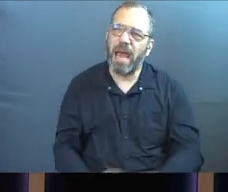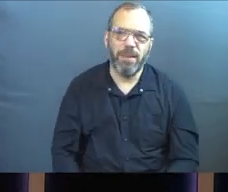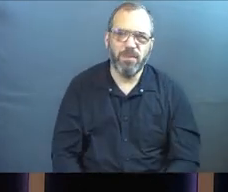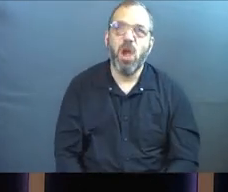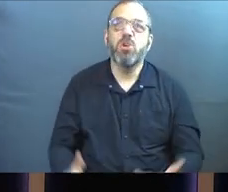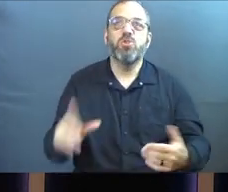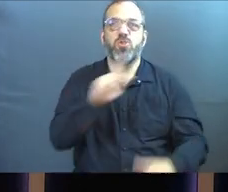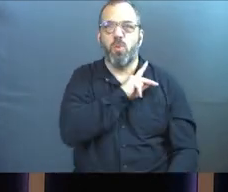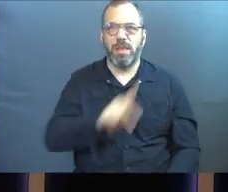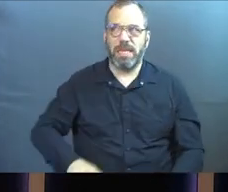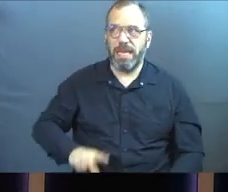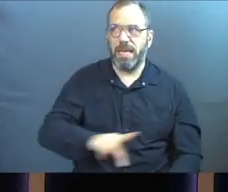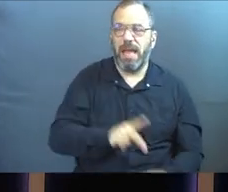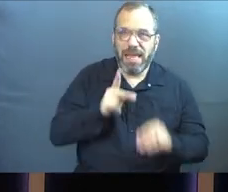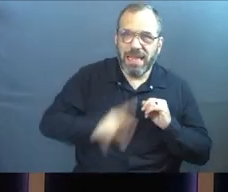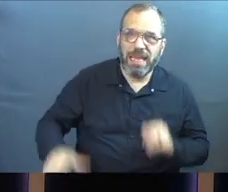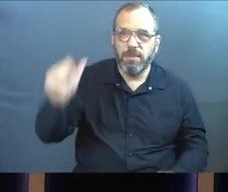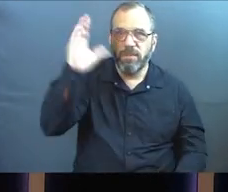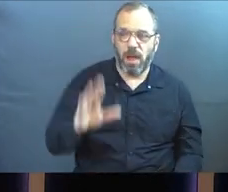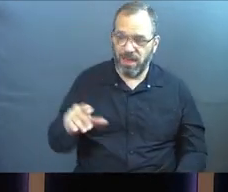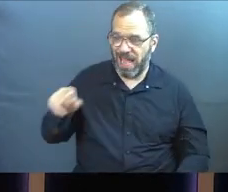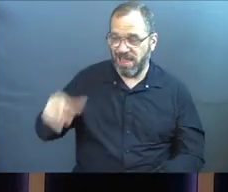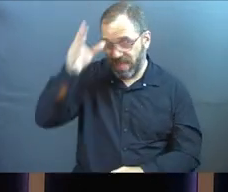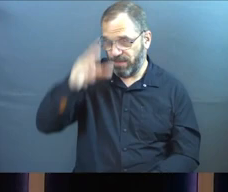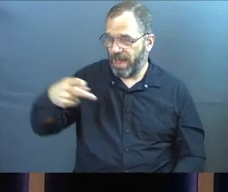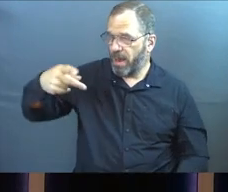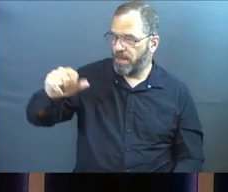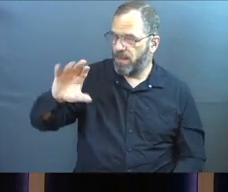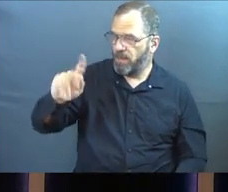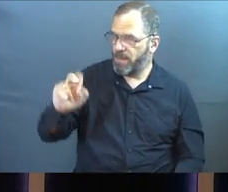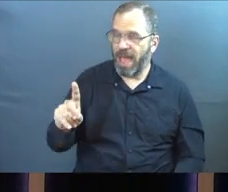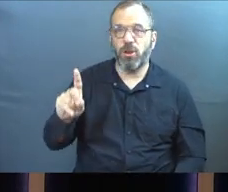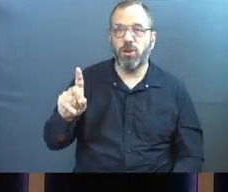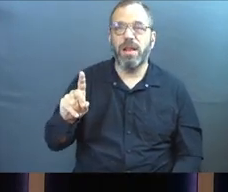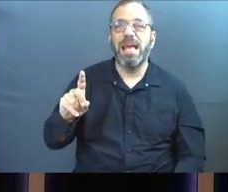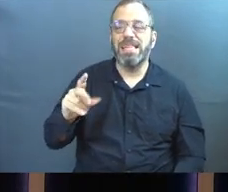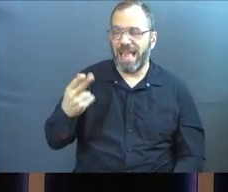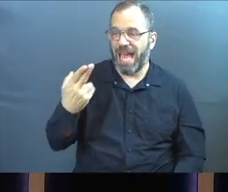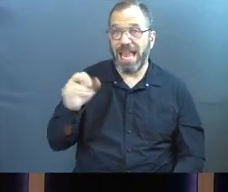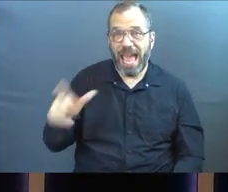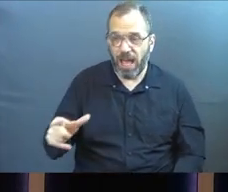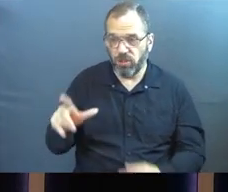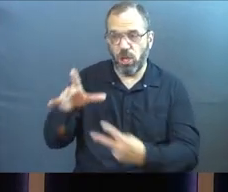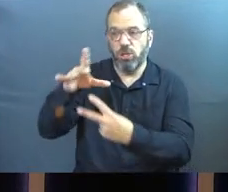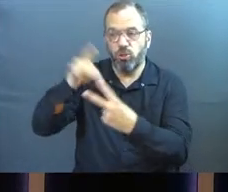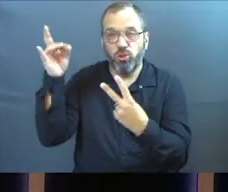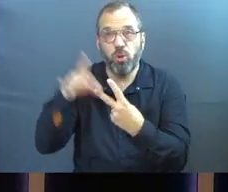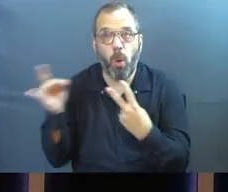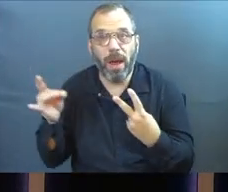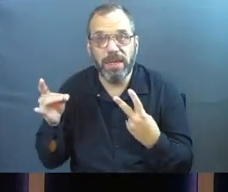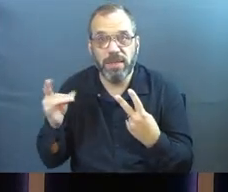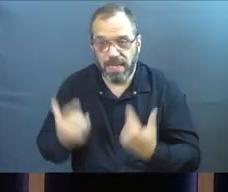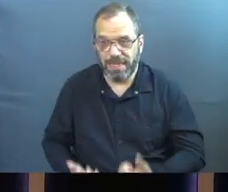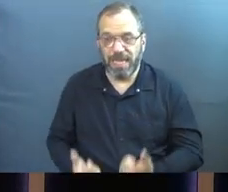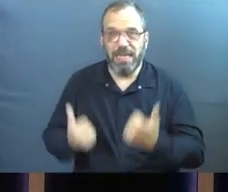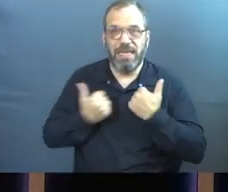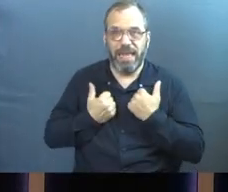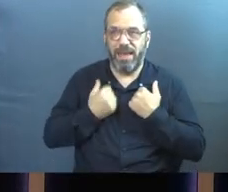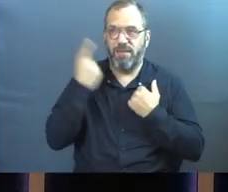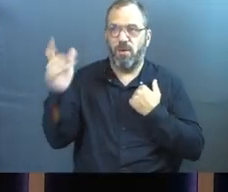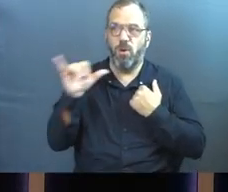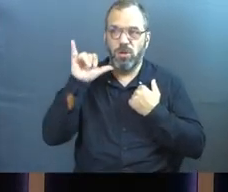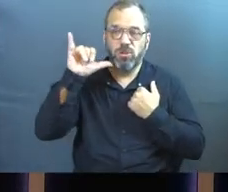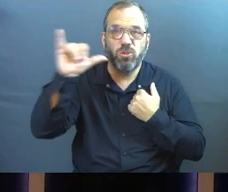You want the kingdom of God. And Packer is saying that hell is a choice. And hell is a choice to live an